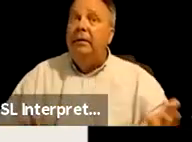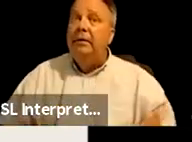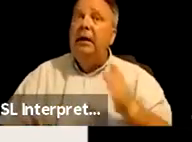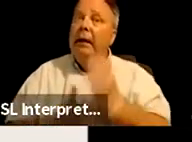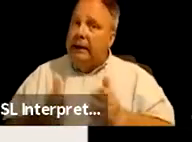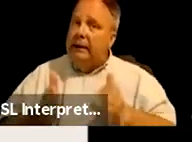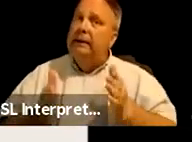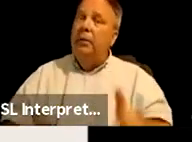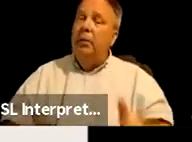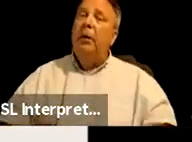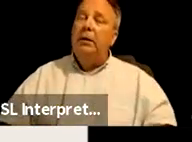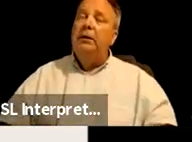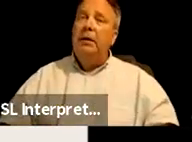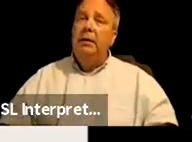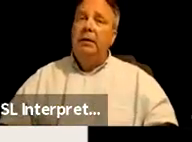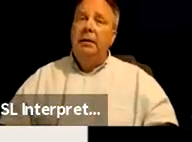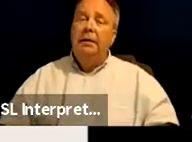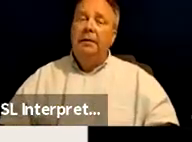some ways.